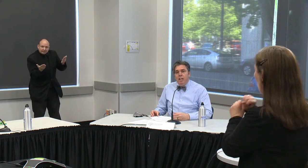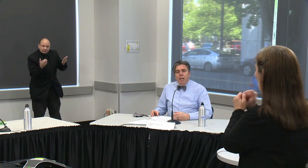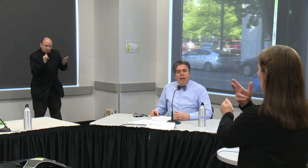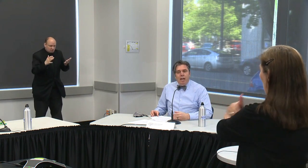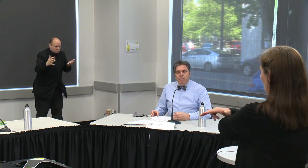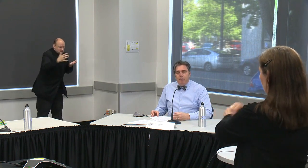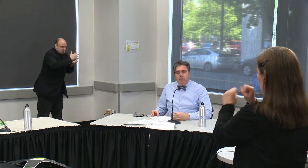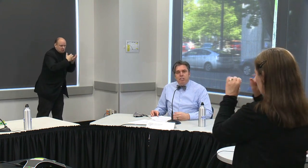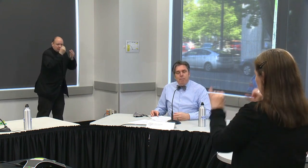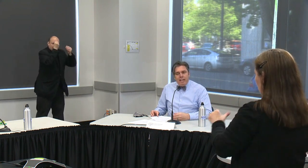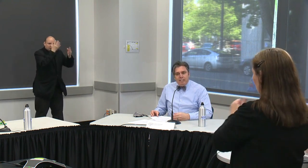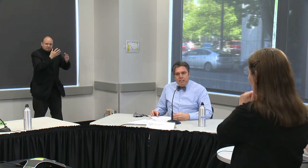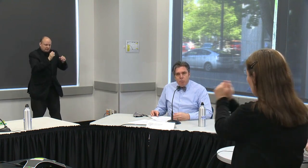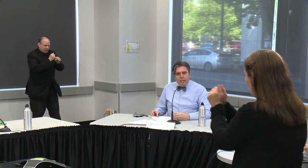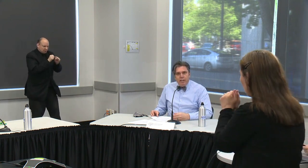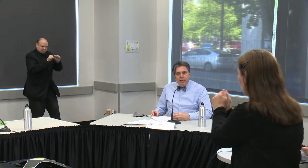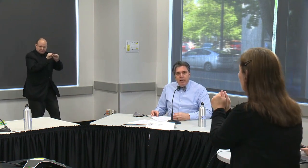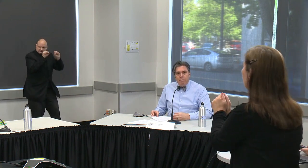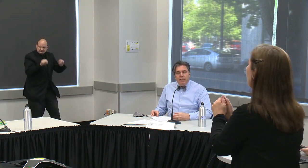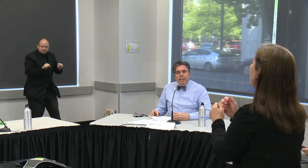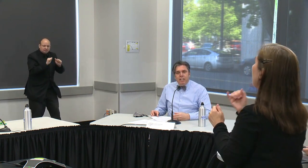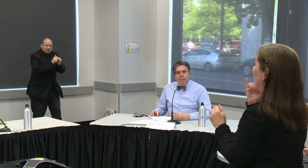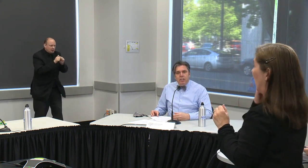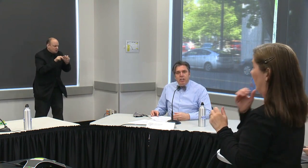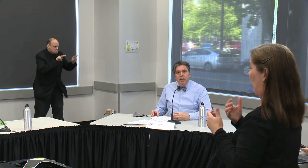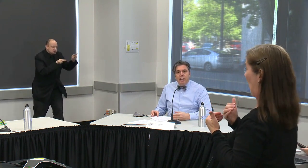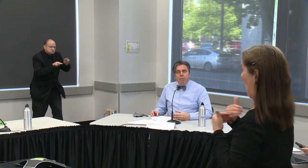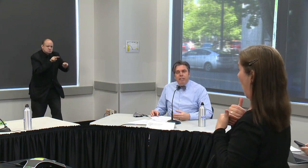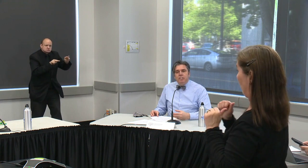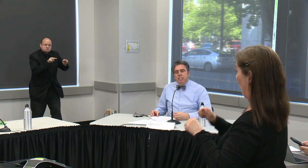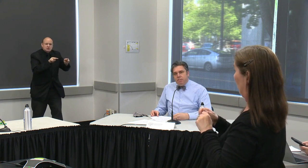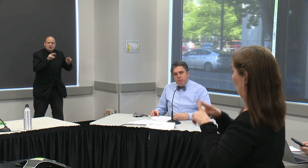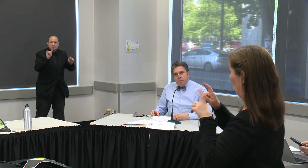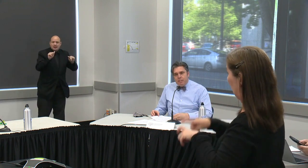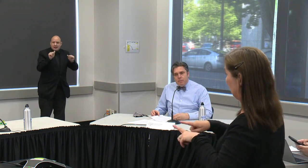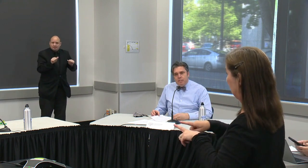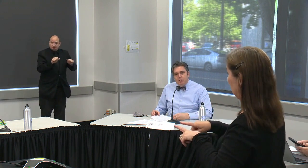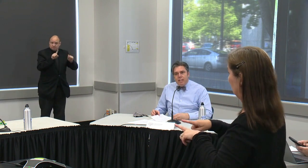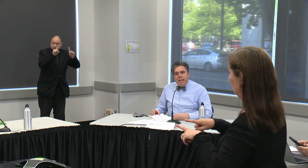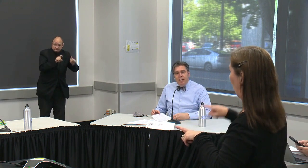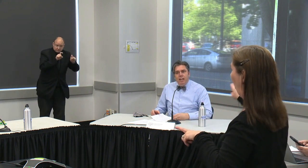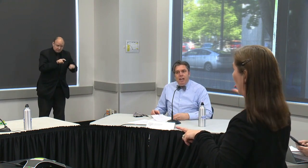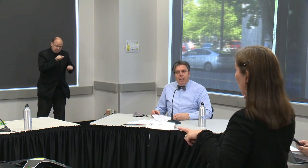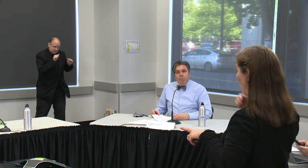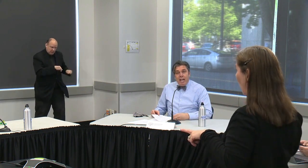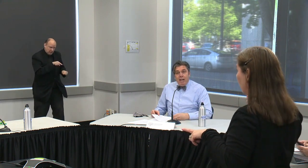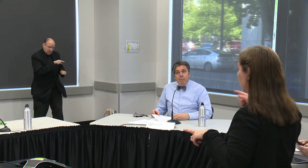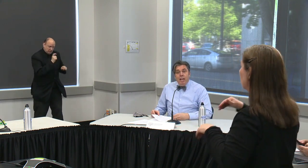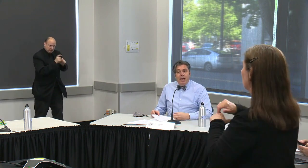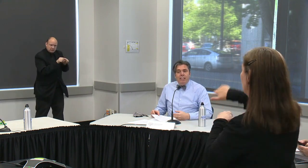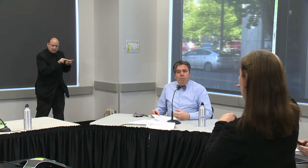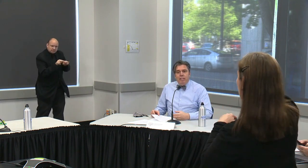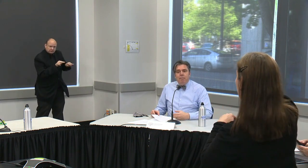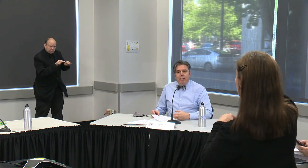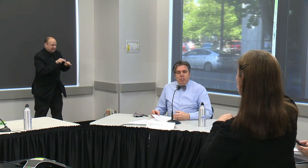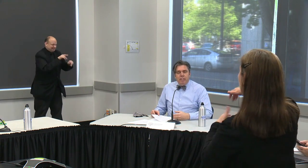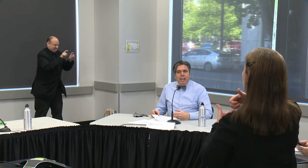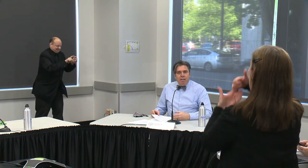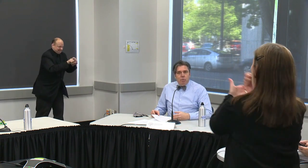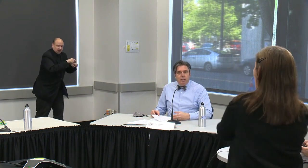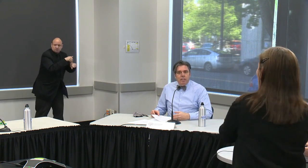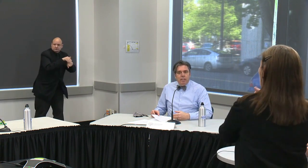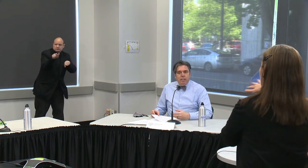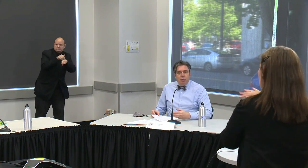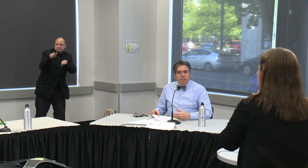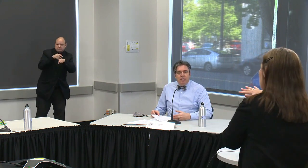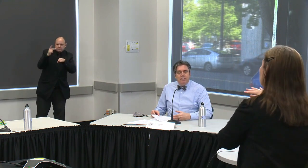ensure that if there's capacity in one area but not in another that we can ship those specimens to that lab and that we can make sure